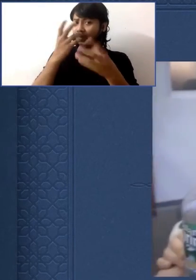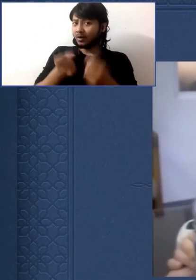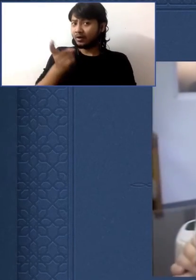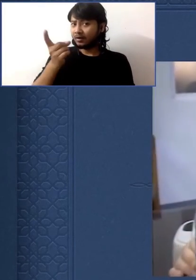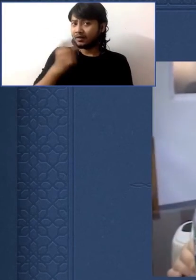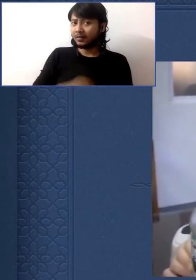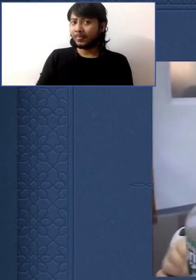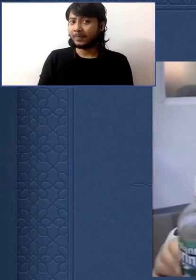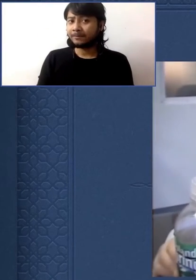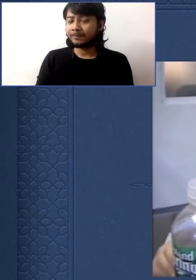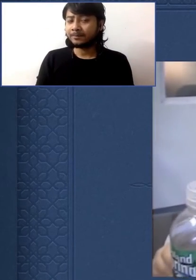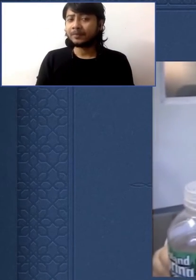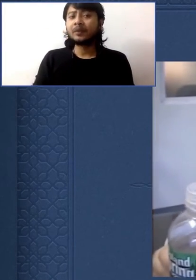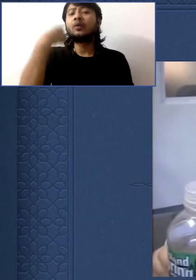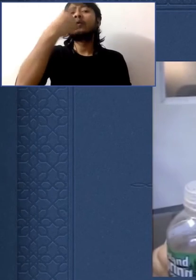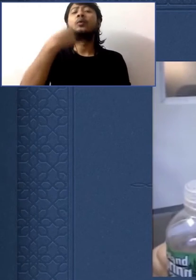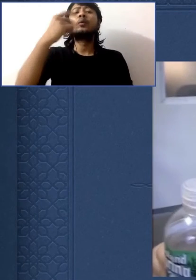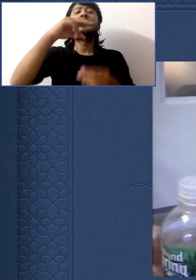Who should open it?